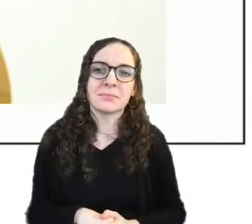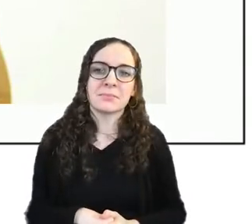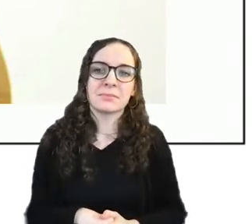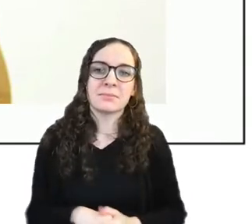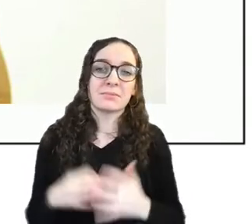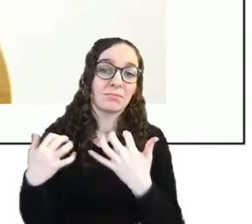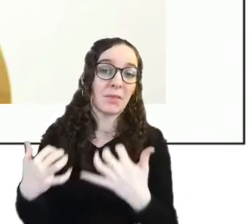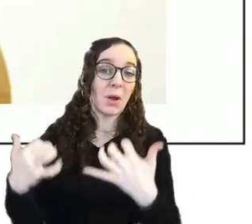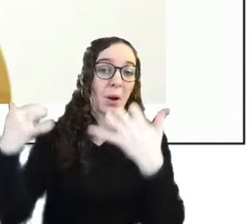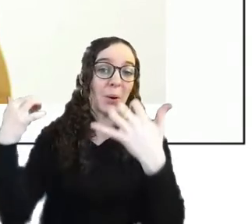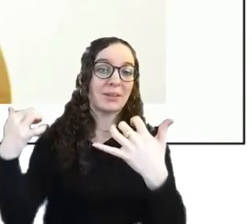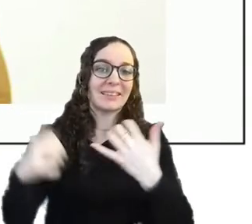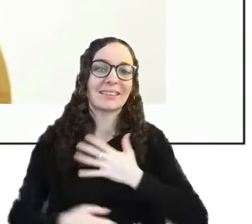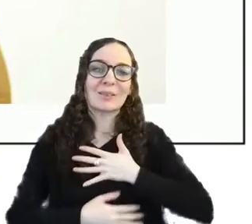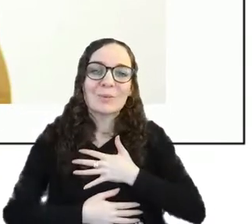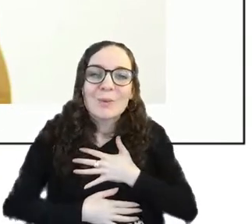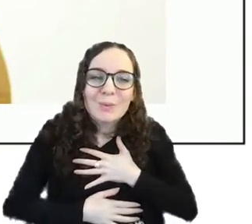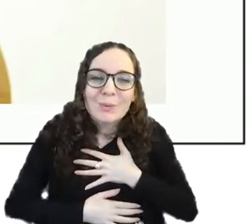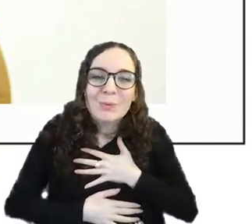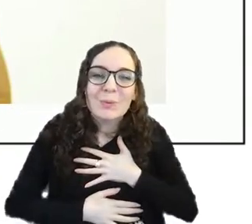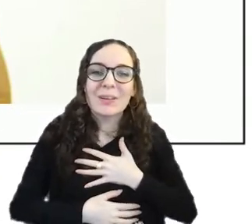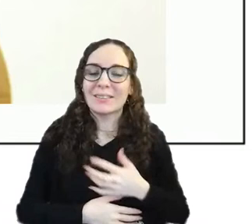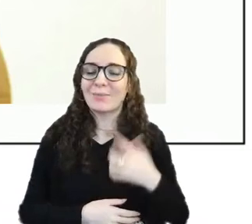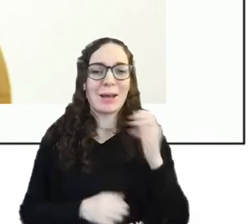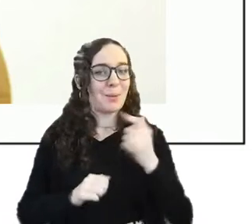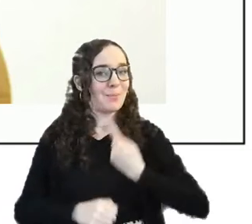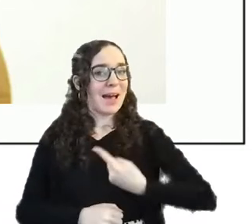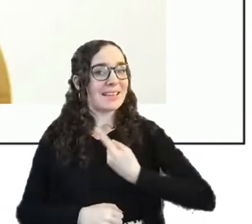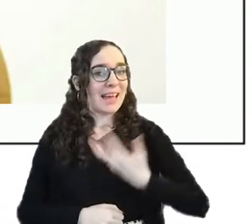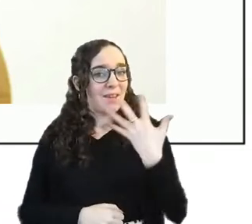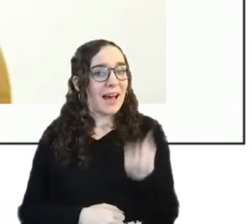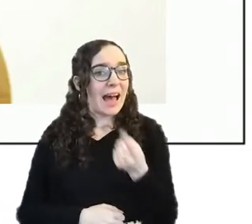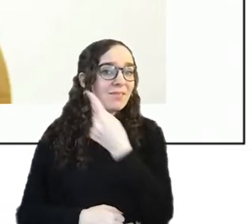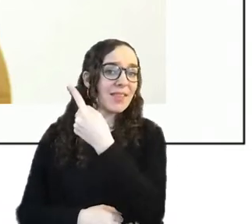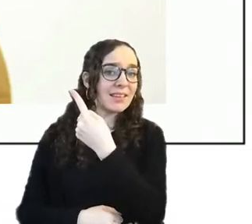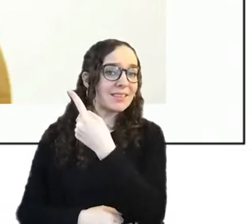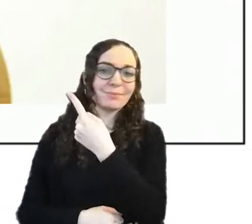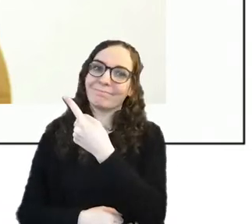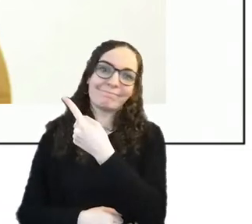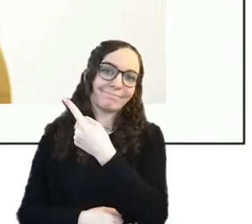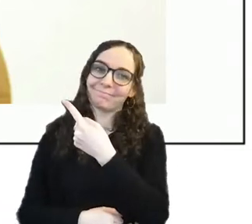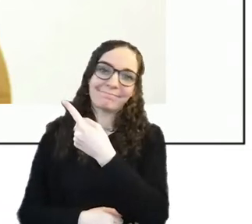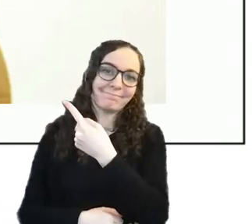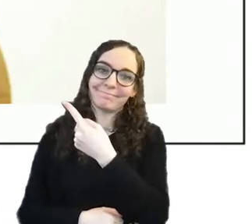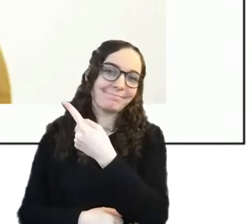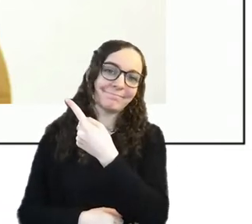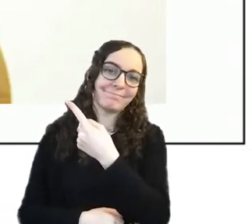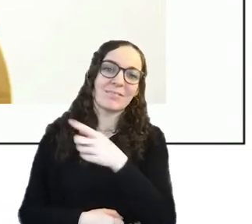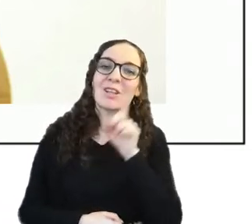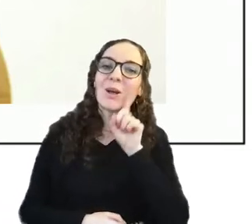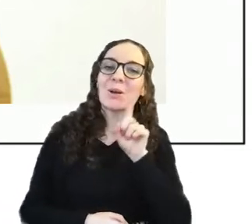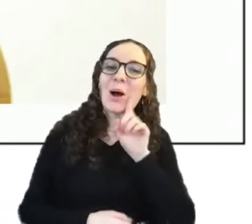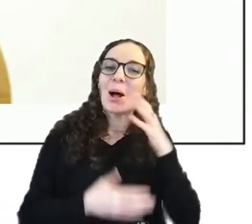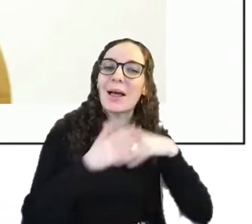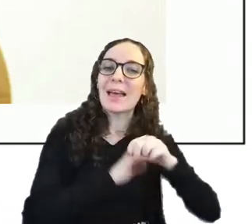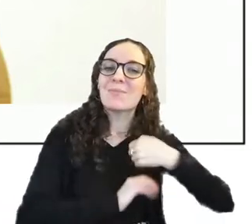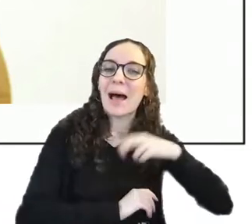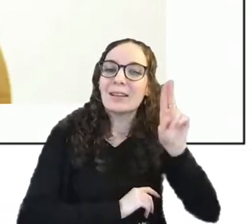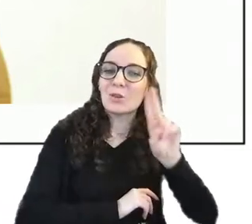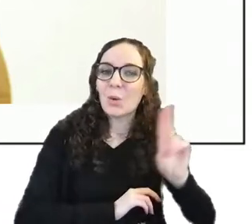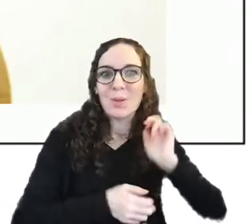this i was jealous um so another person called chloe at school that was very popular had this phone